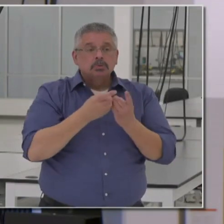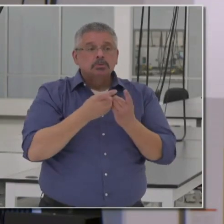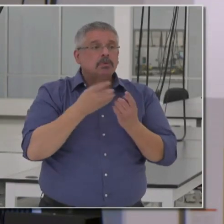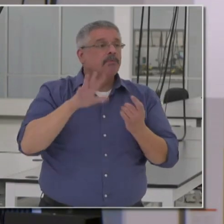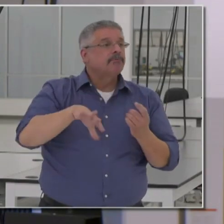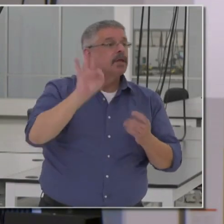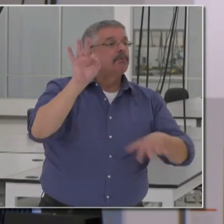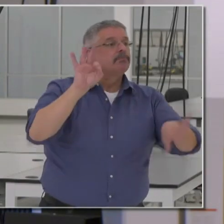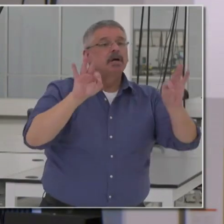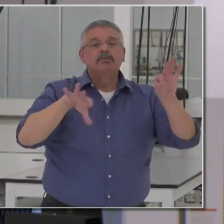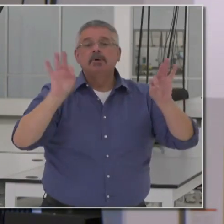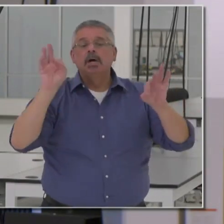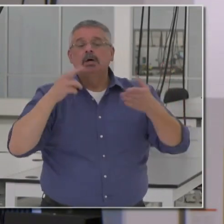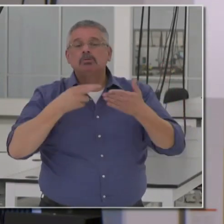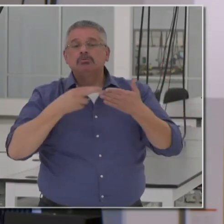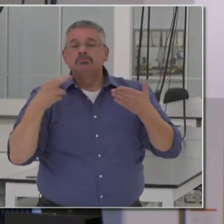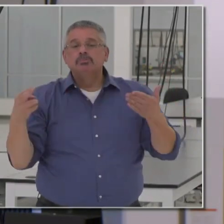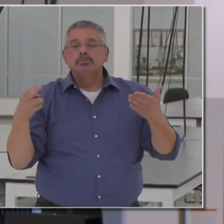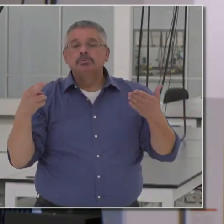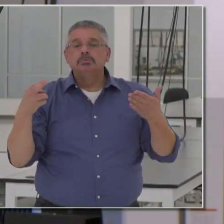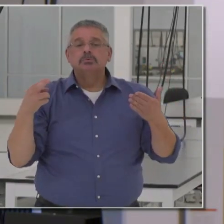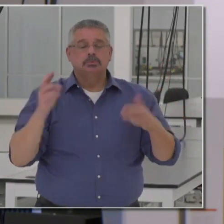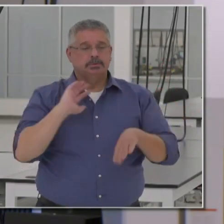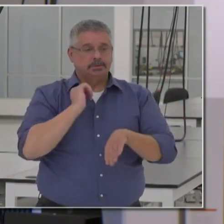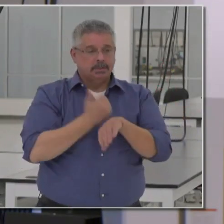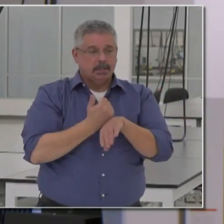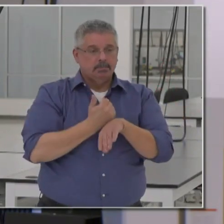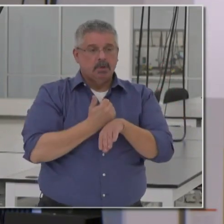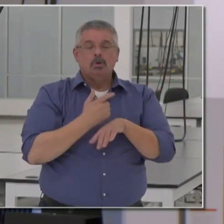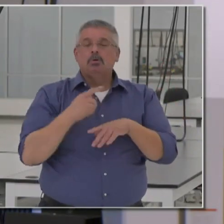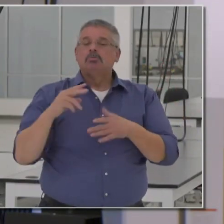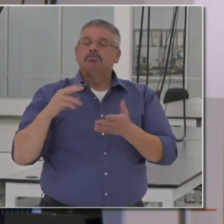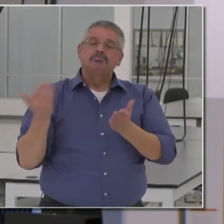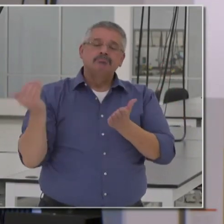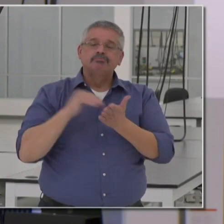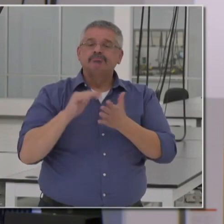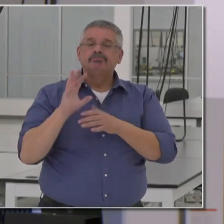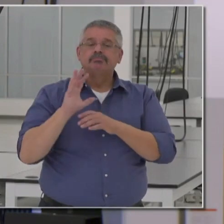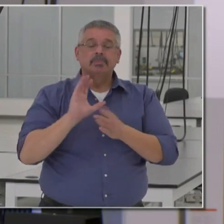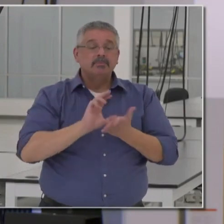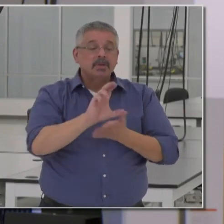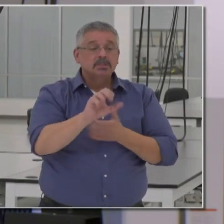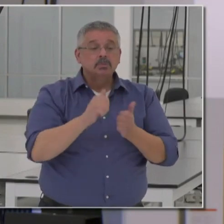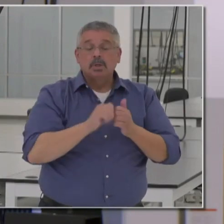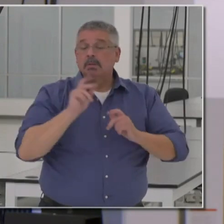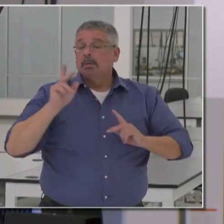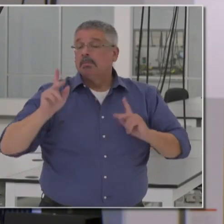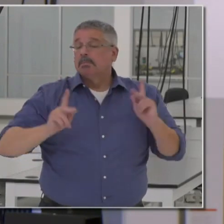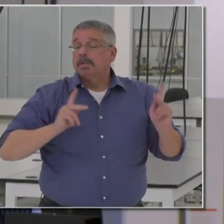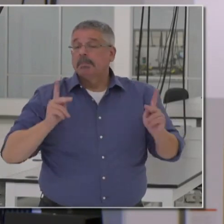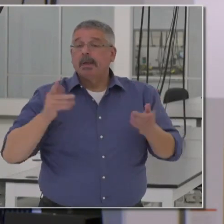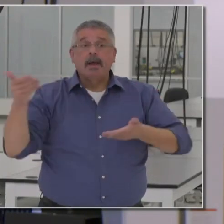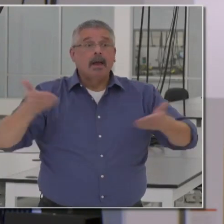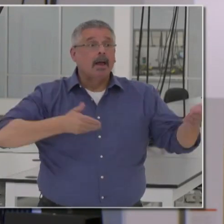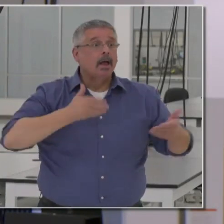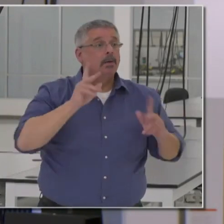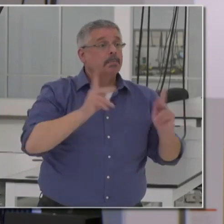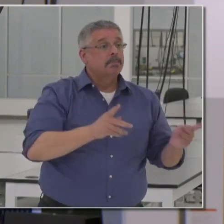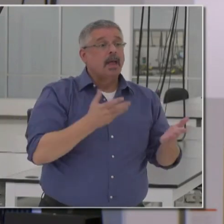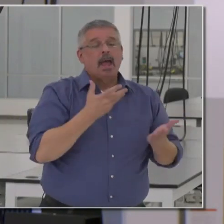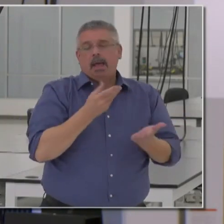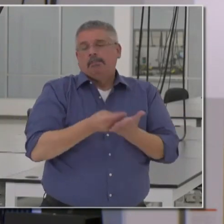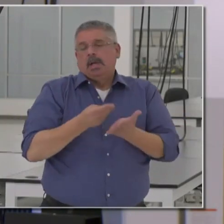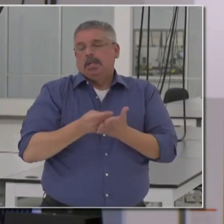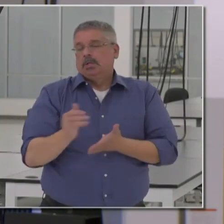resources to reposition, recondition, invest in people as well as capital